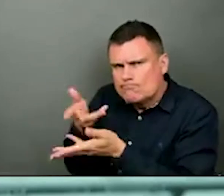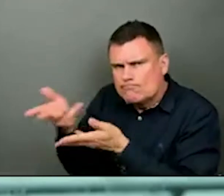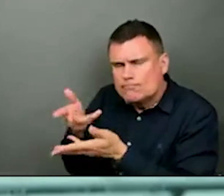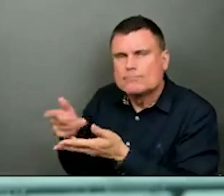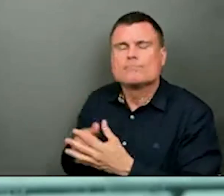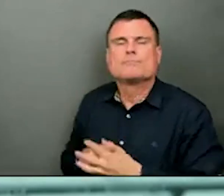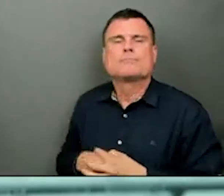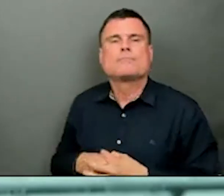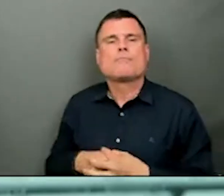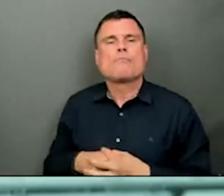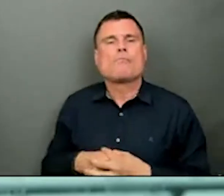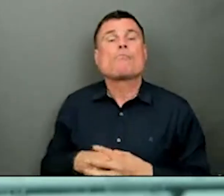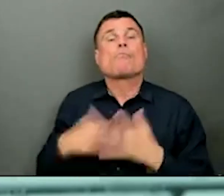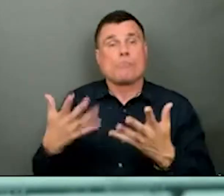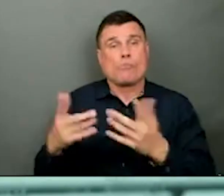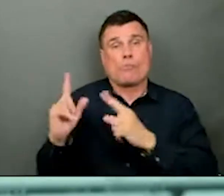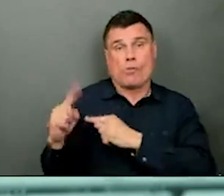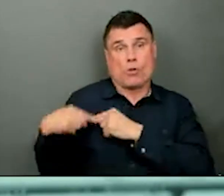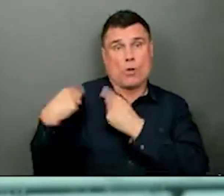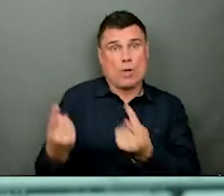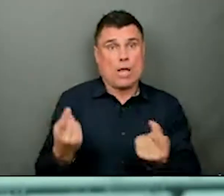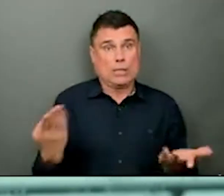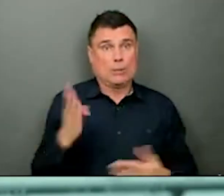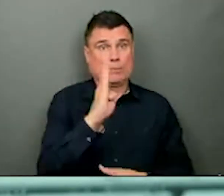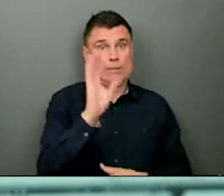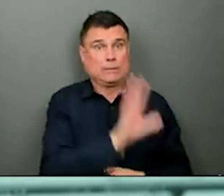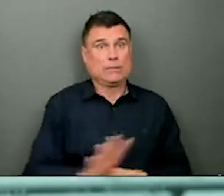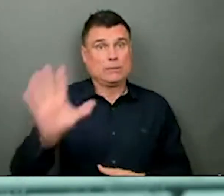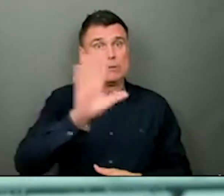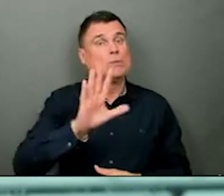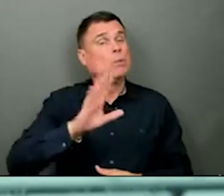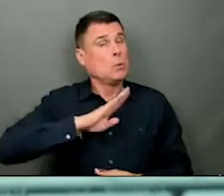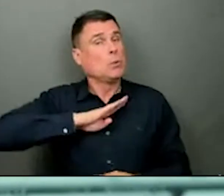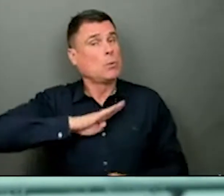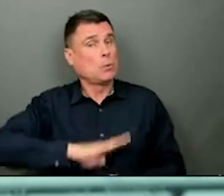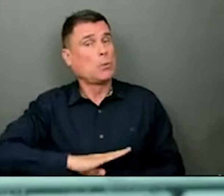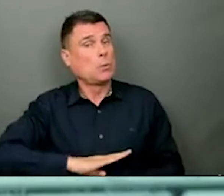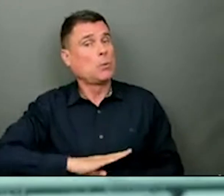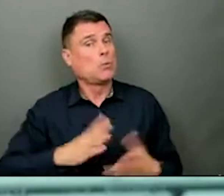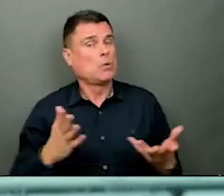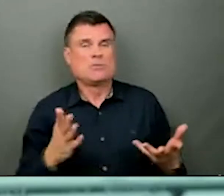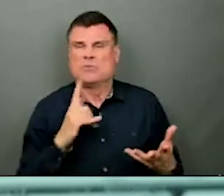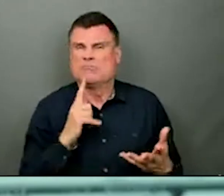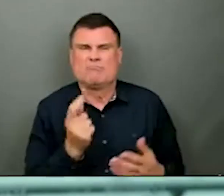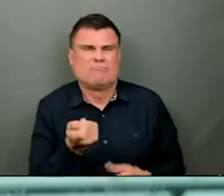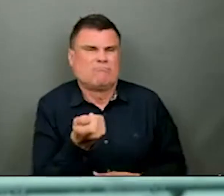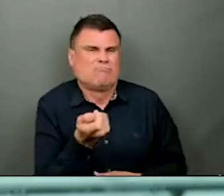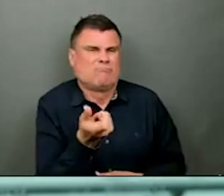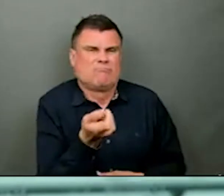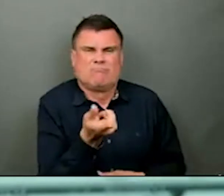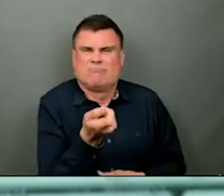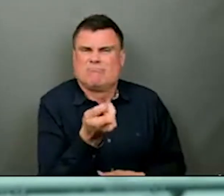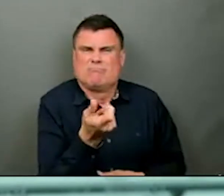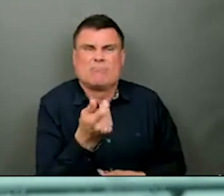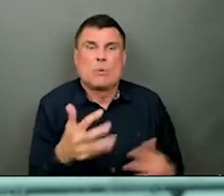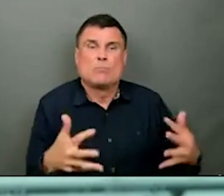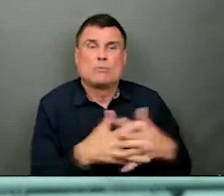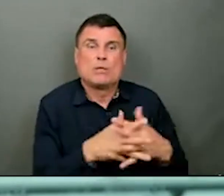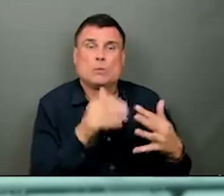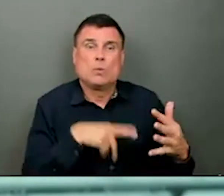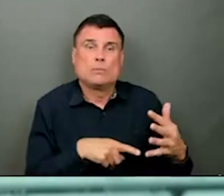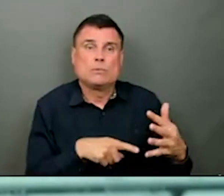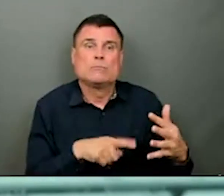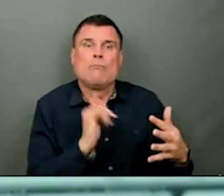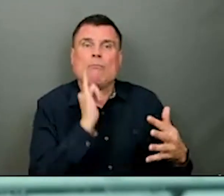received ICU care. But we have reviewed that data and are coming up with our